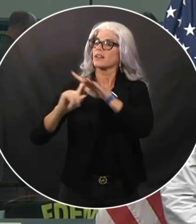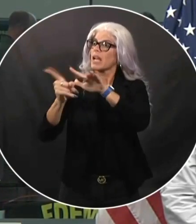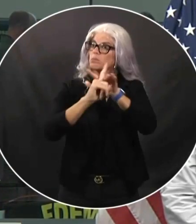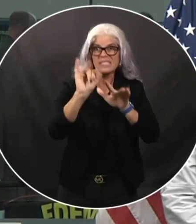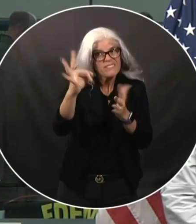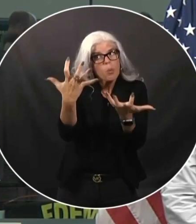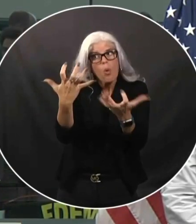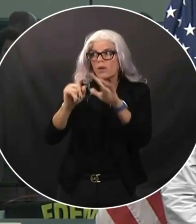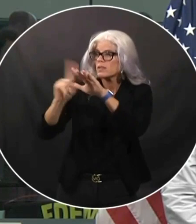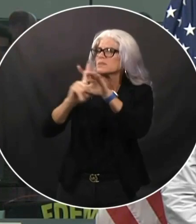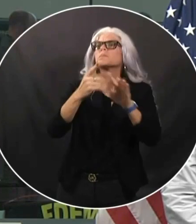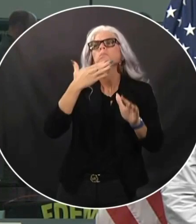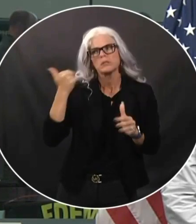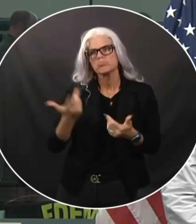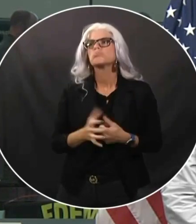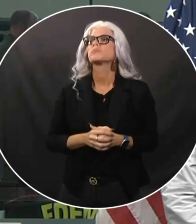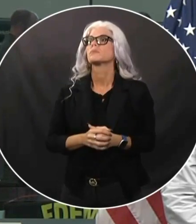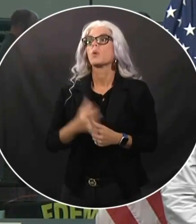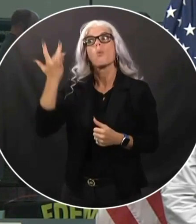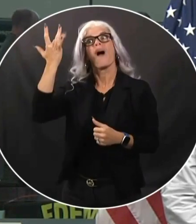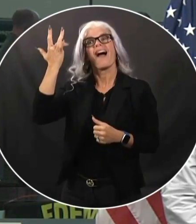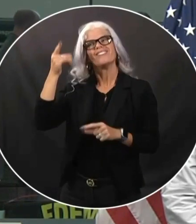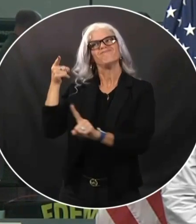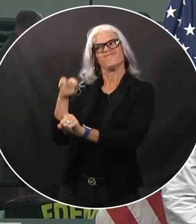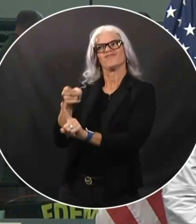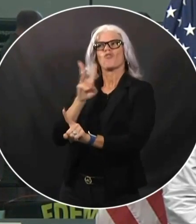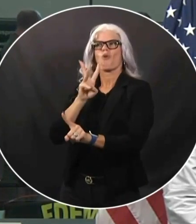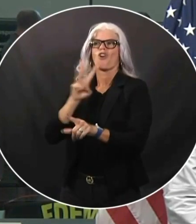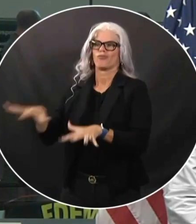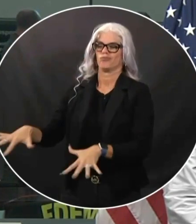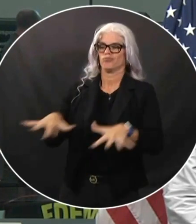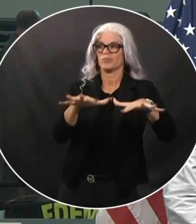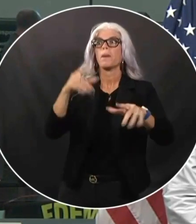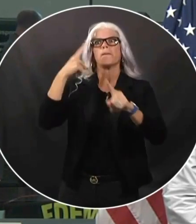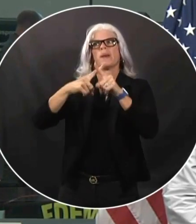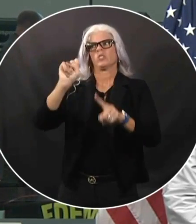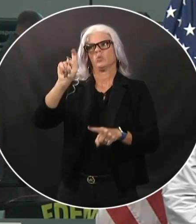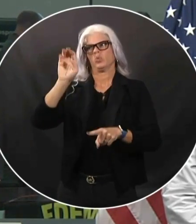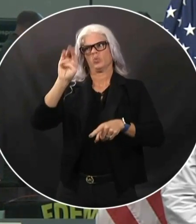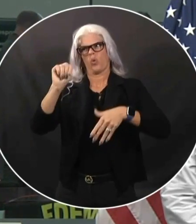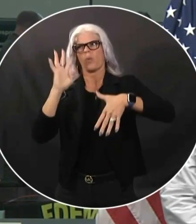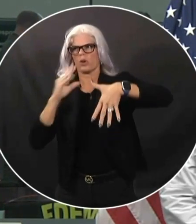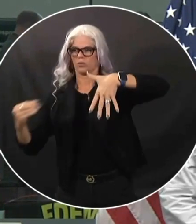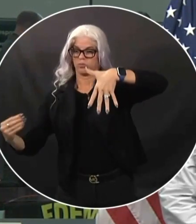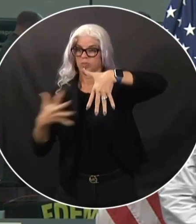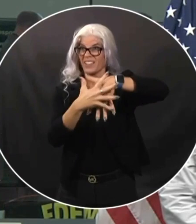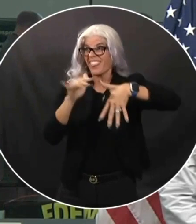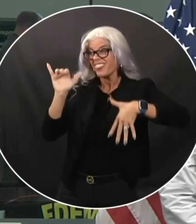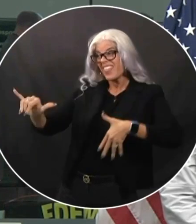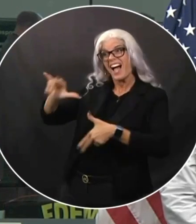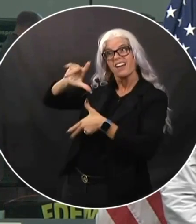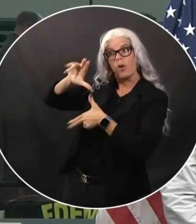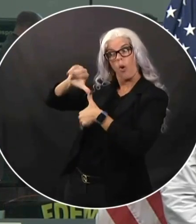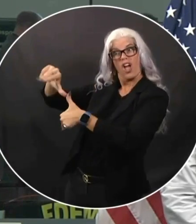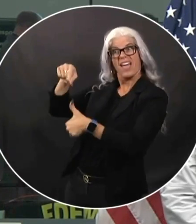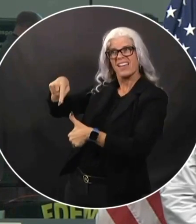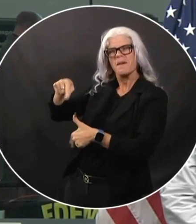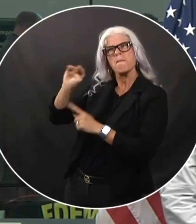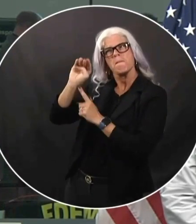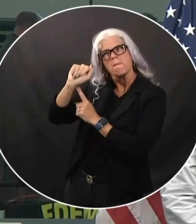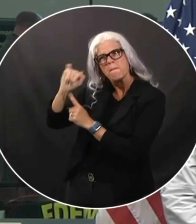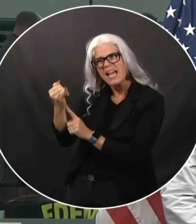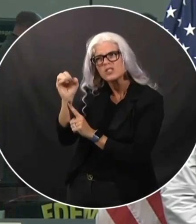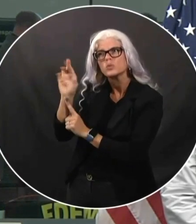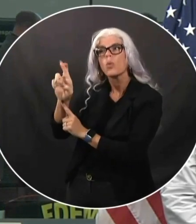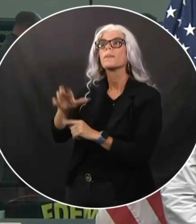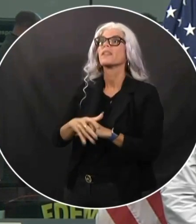surge is likely to be significant given how big the storm is. A tropical storm warning has been issued for a portion of the